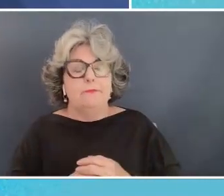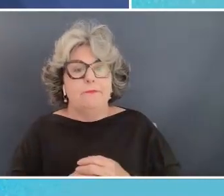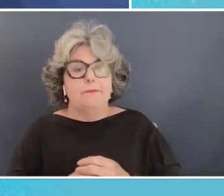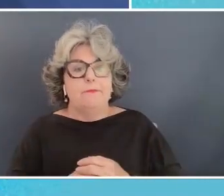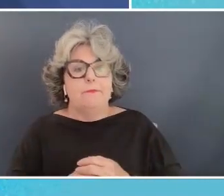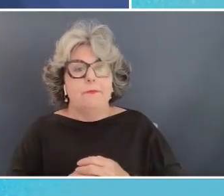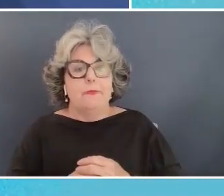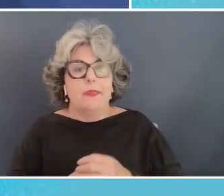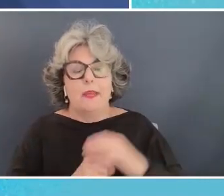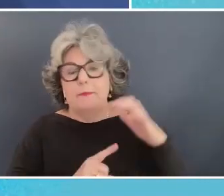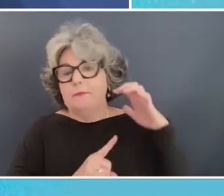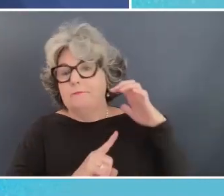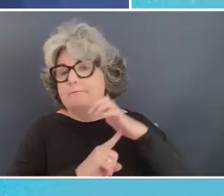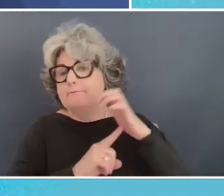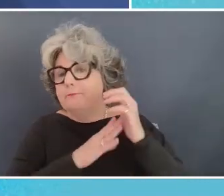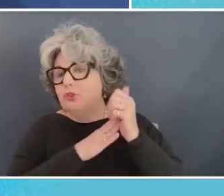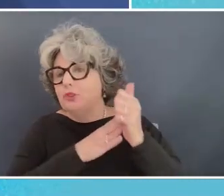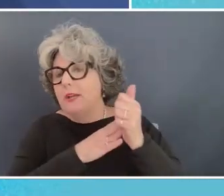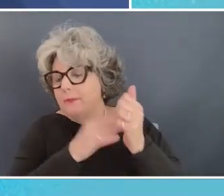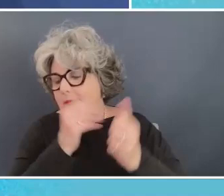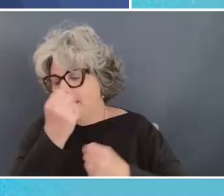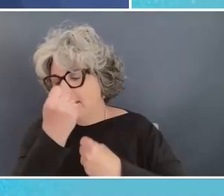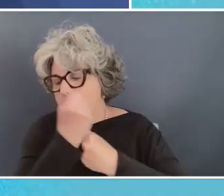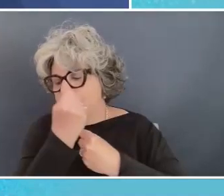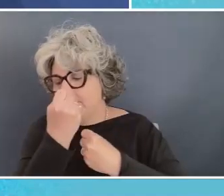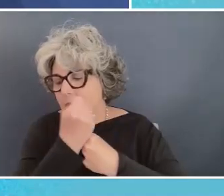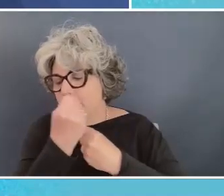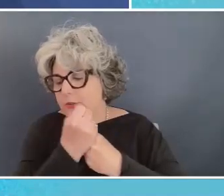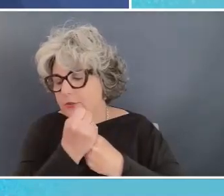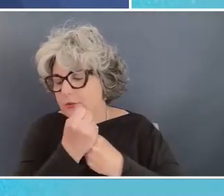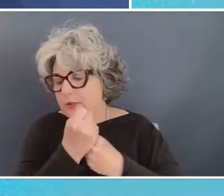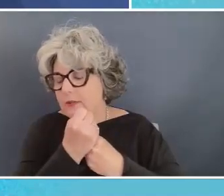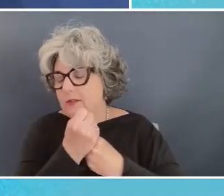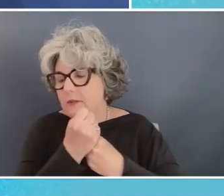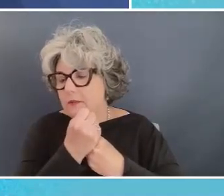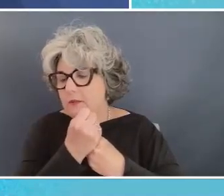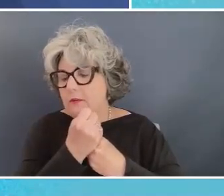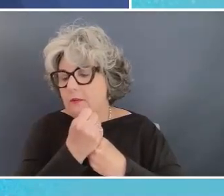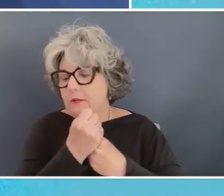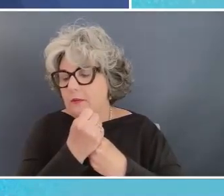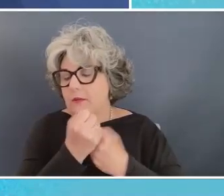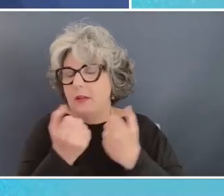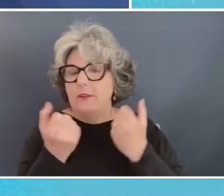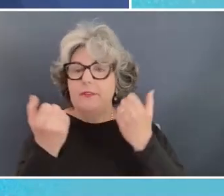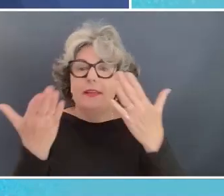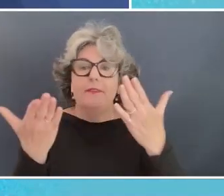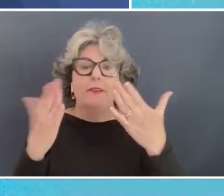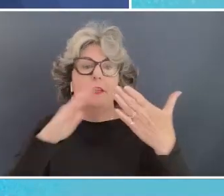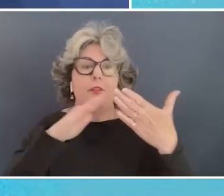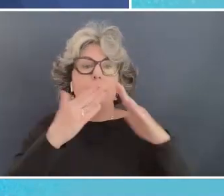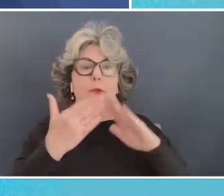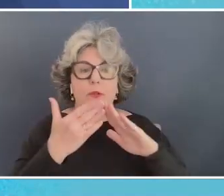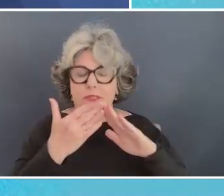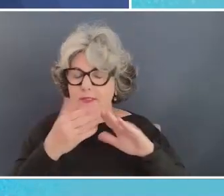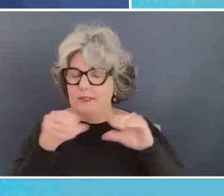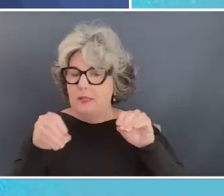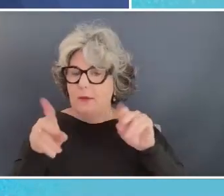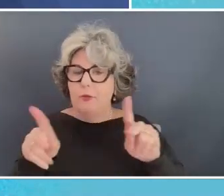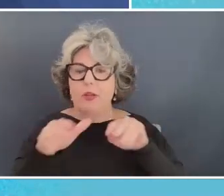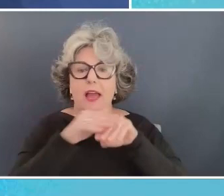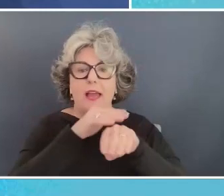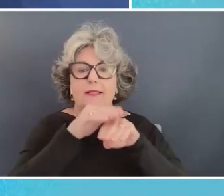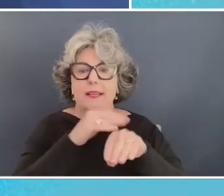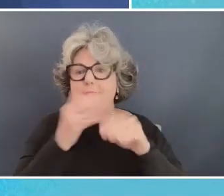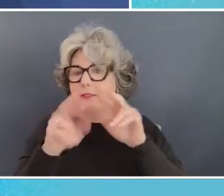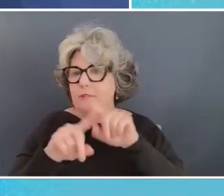championing this and sponsor this finding ways of giving these communities agency by having access to resources